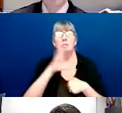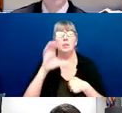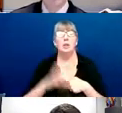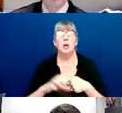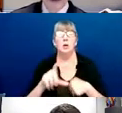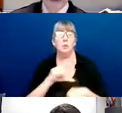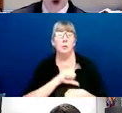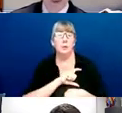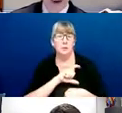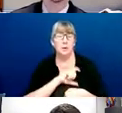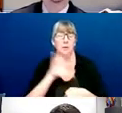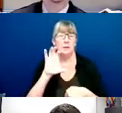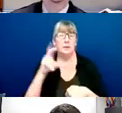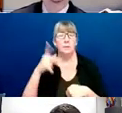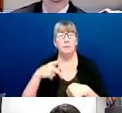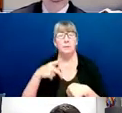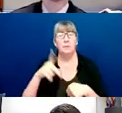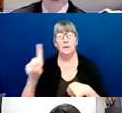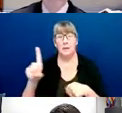to them by COPA.